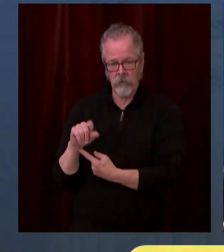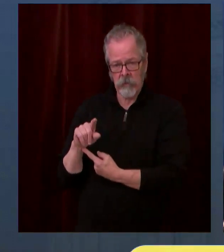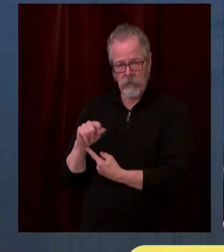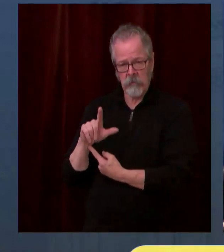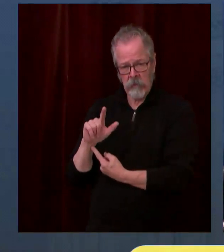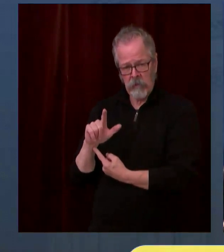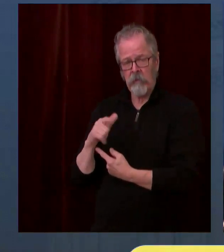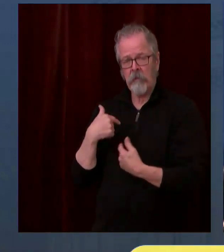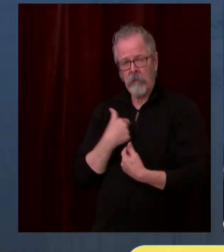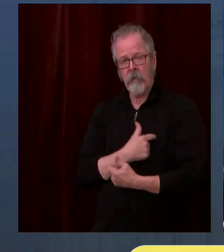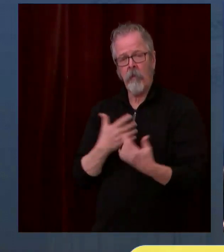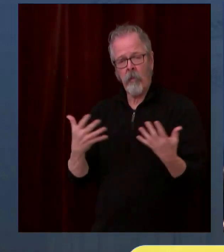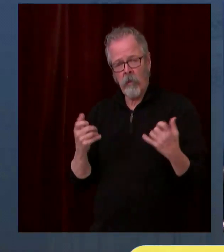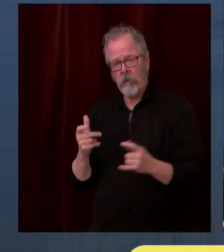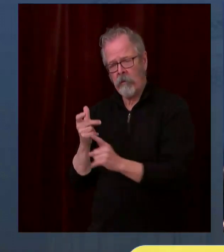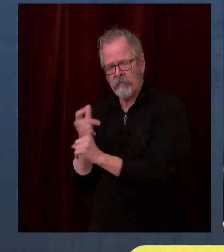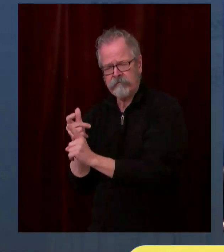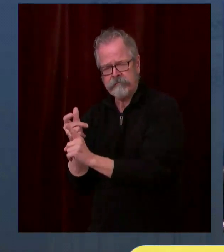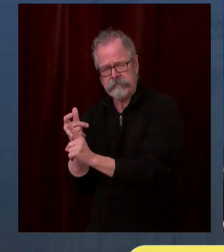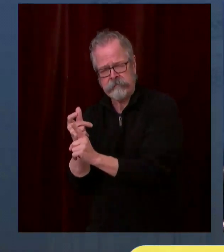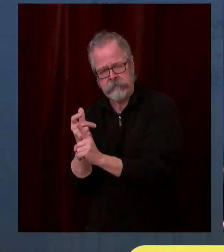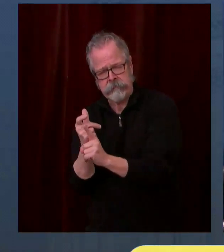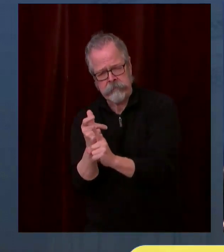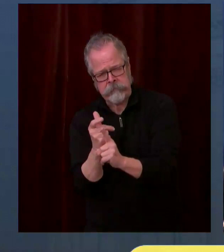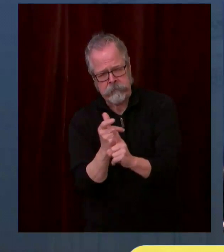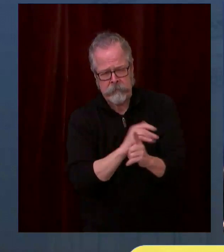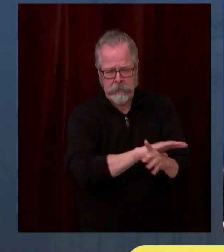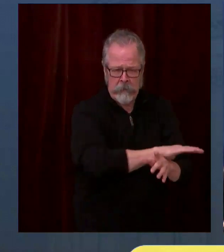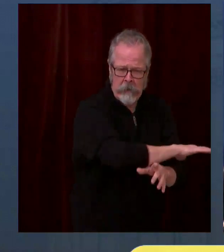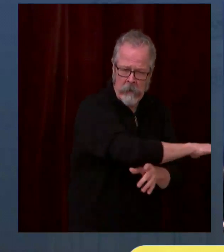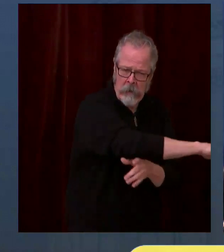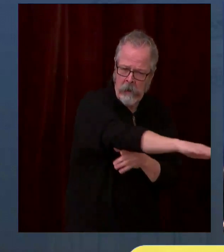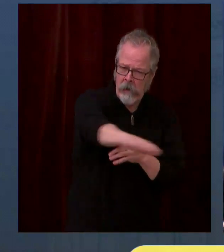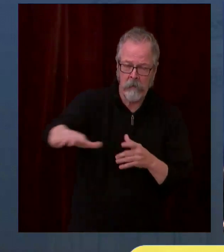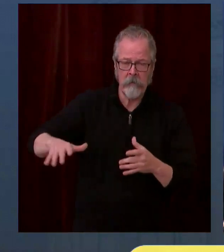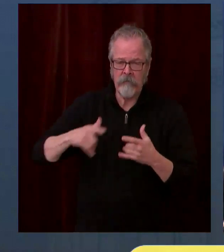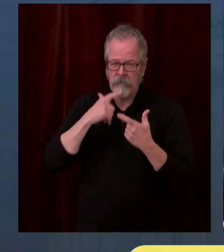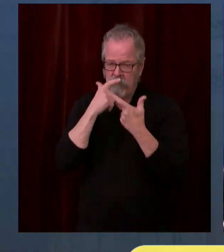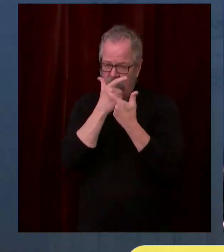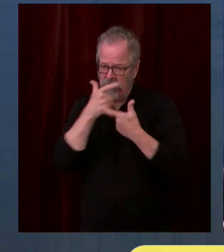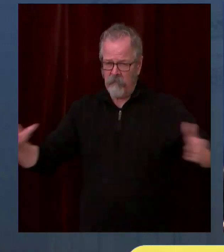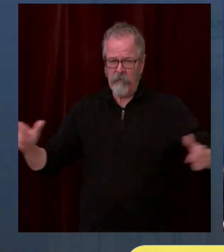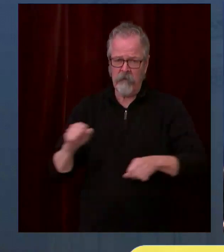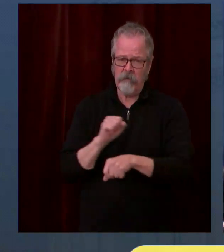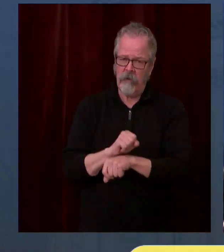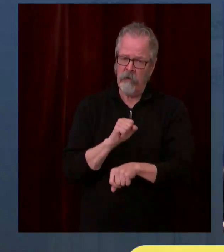I'm glad to be able to say enter today this second stage of this initiative.